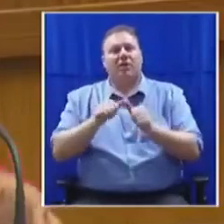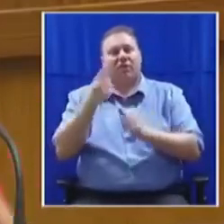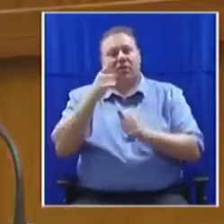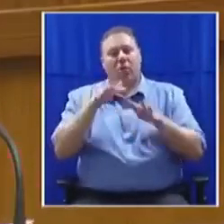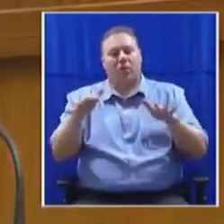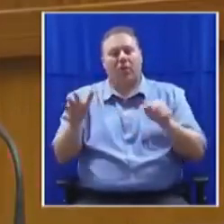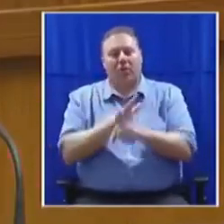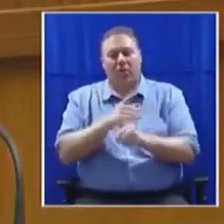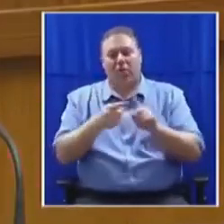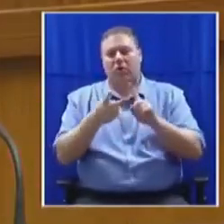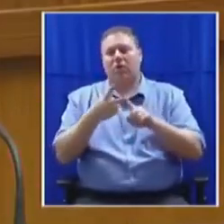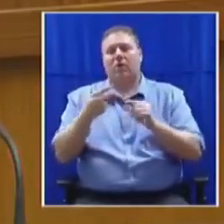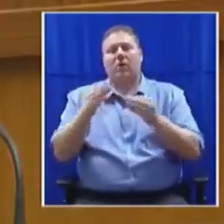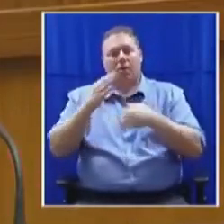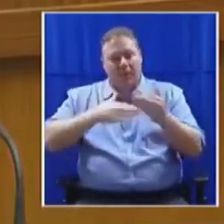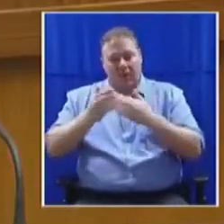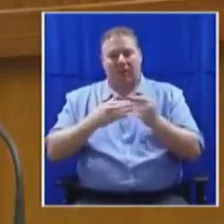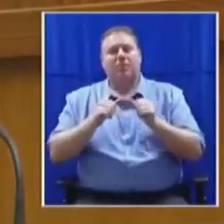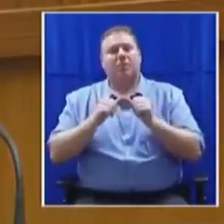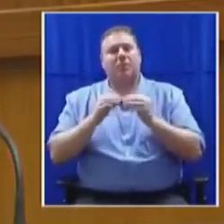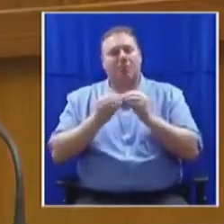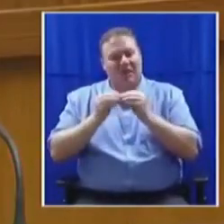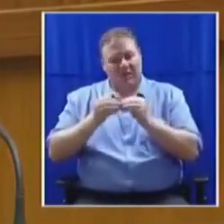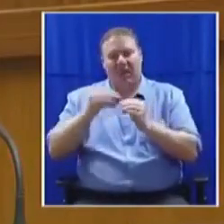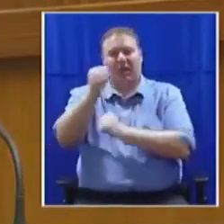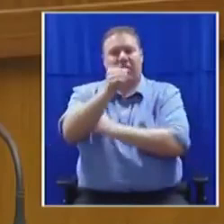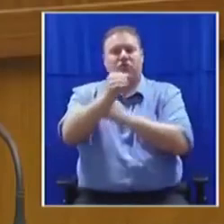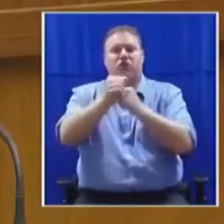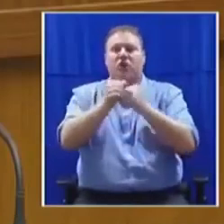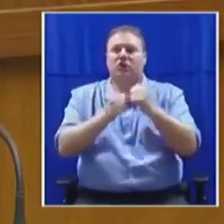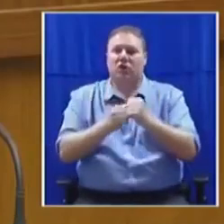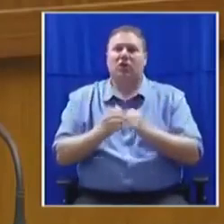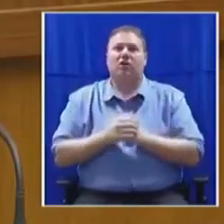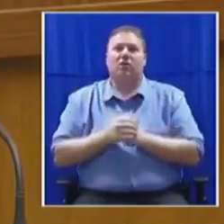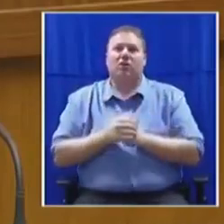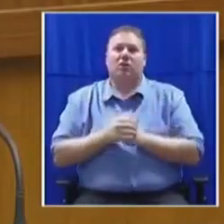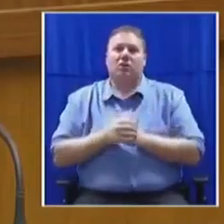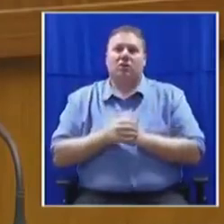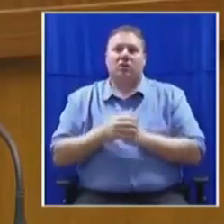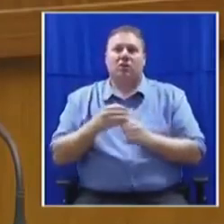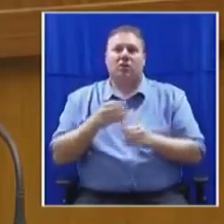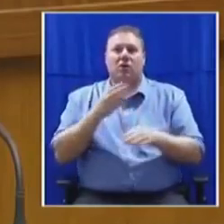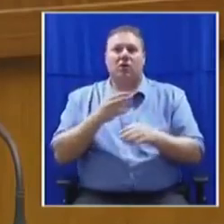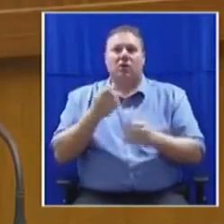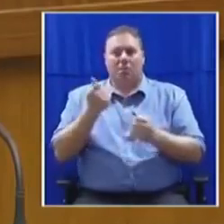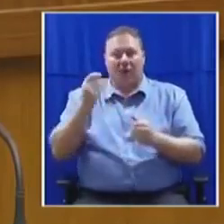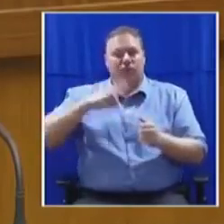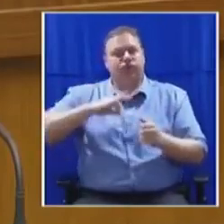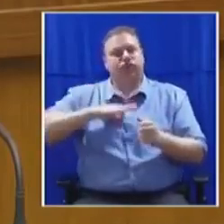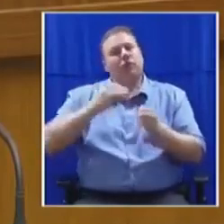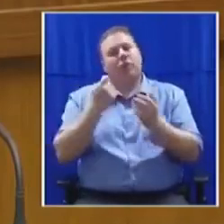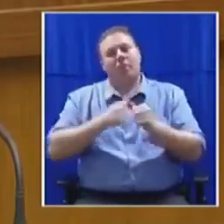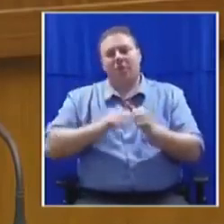infrastructure and build an inspired, skilled and well-compensated workforce. A developmental